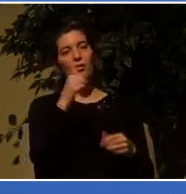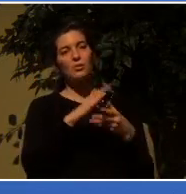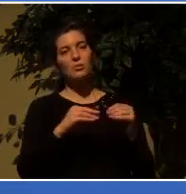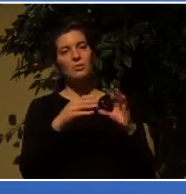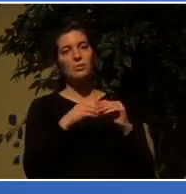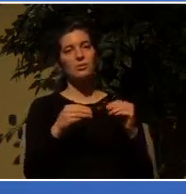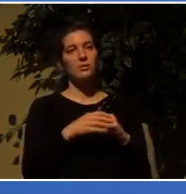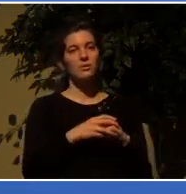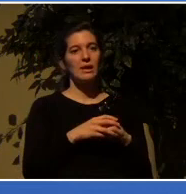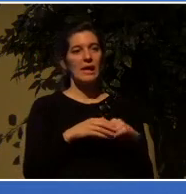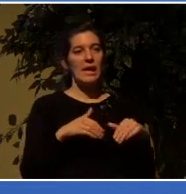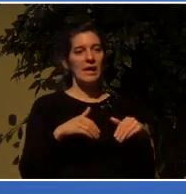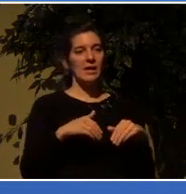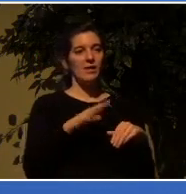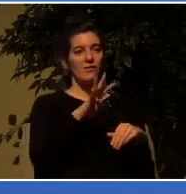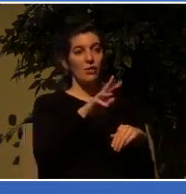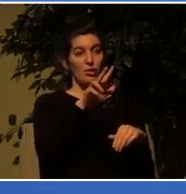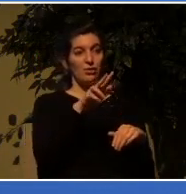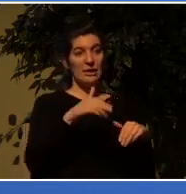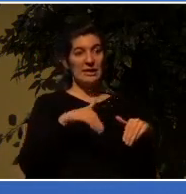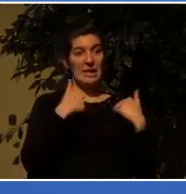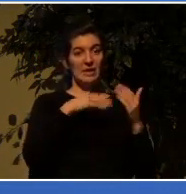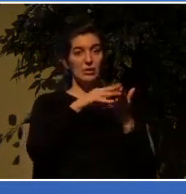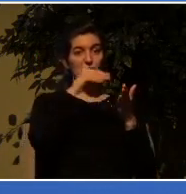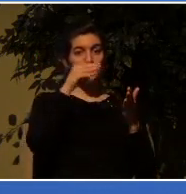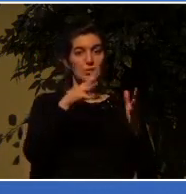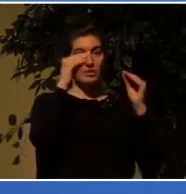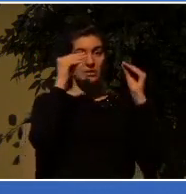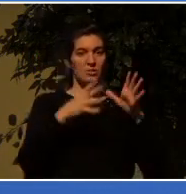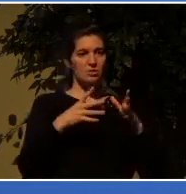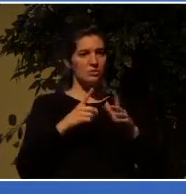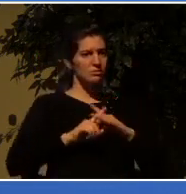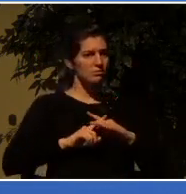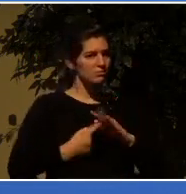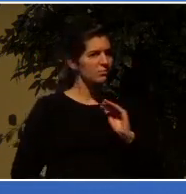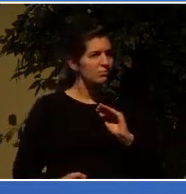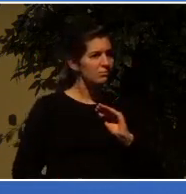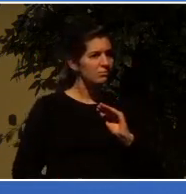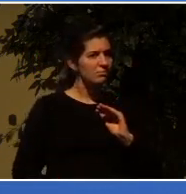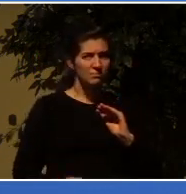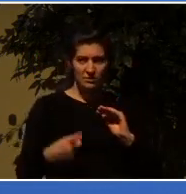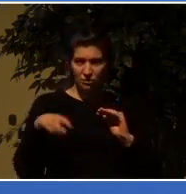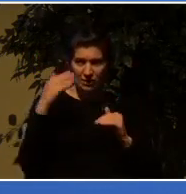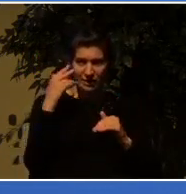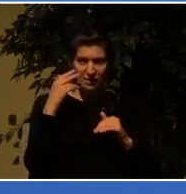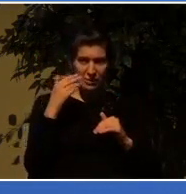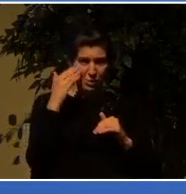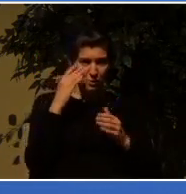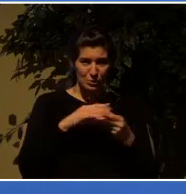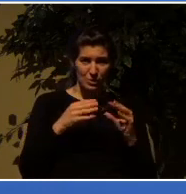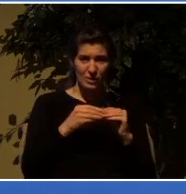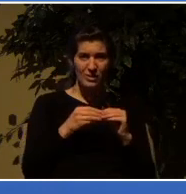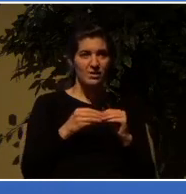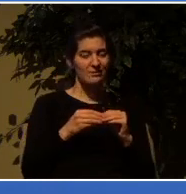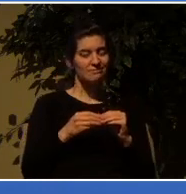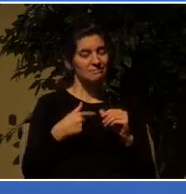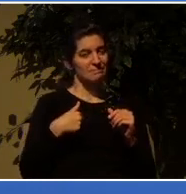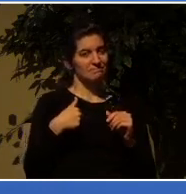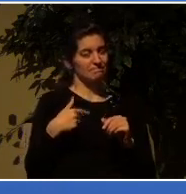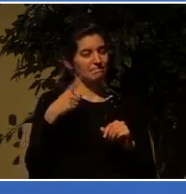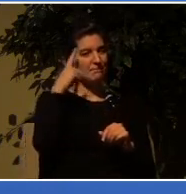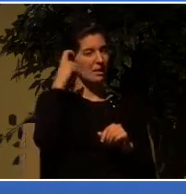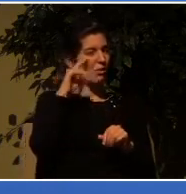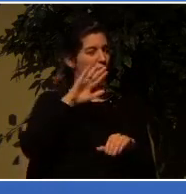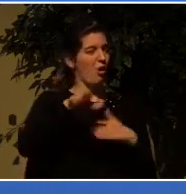teachers have disappeared. Did you hear that story? They're likely all dead. And you know why they're dead? Because